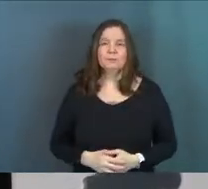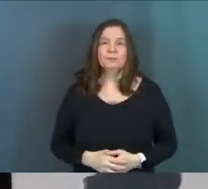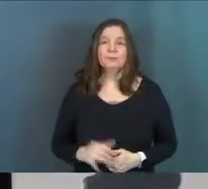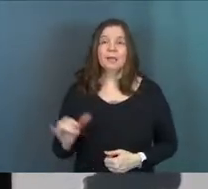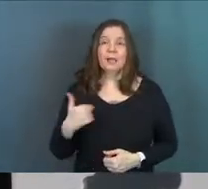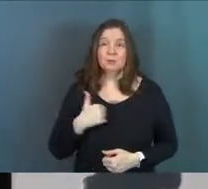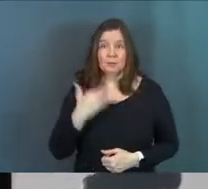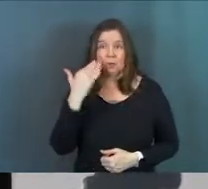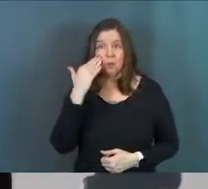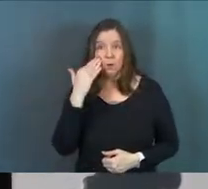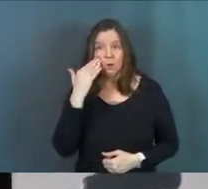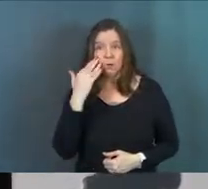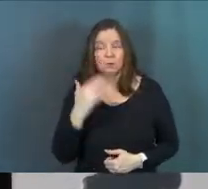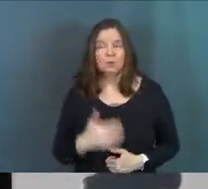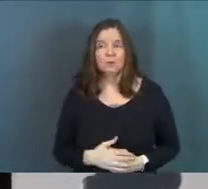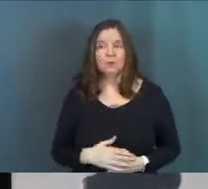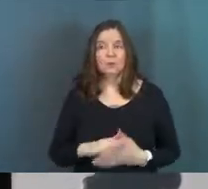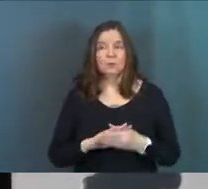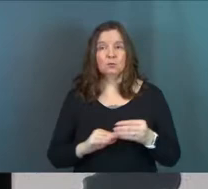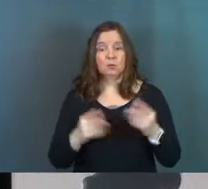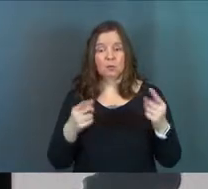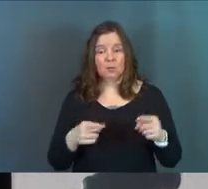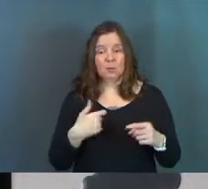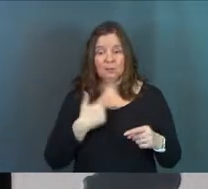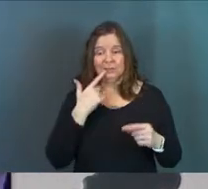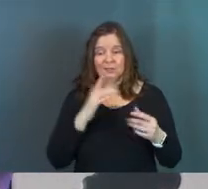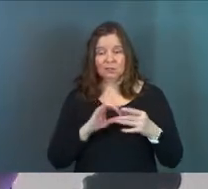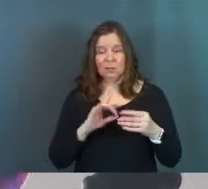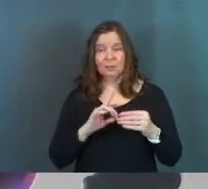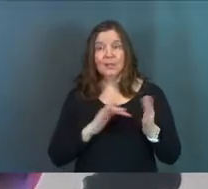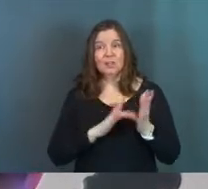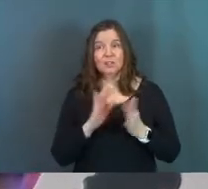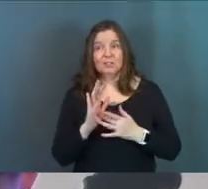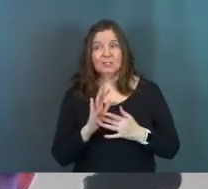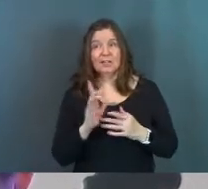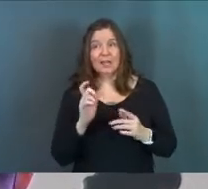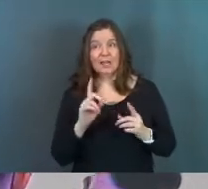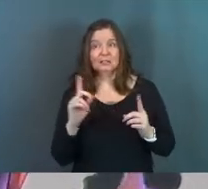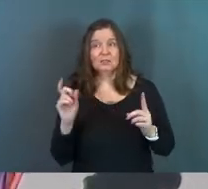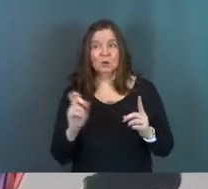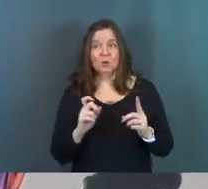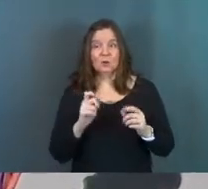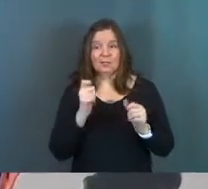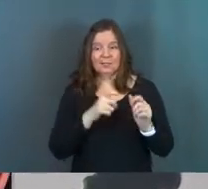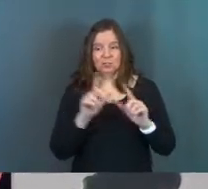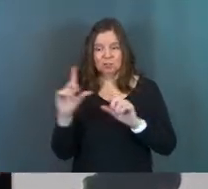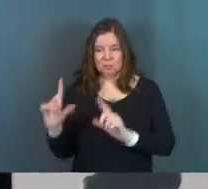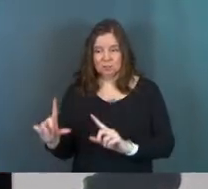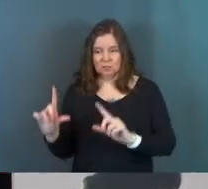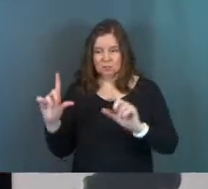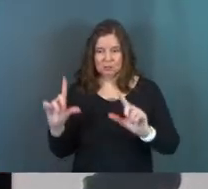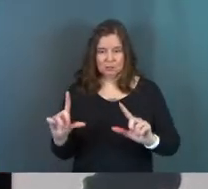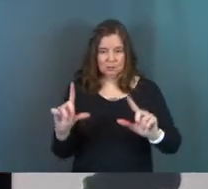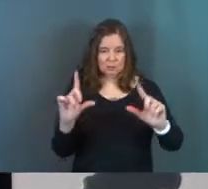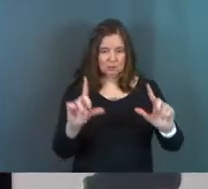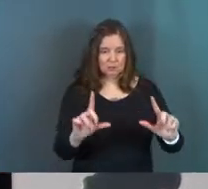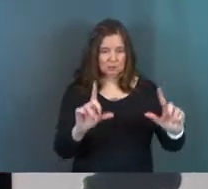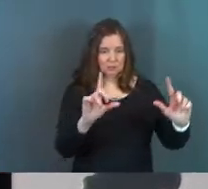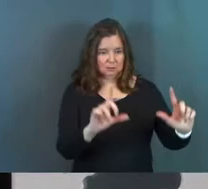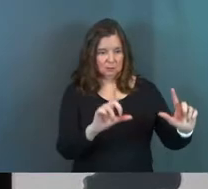And as we know, the story unfolds like we just talked about, and Jesus has to go through every single one of those